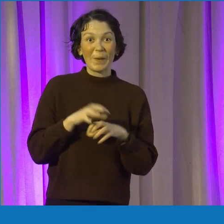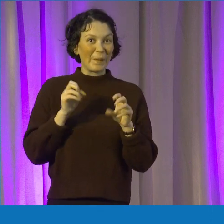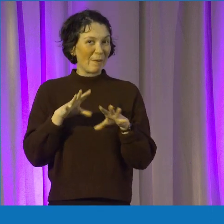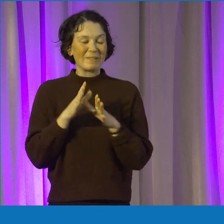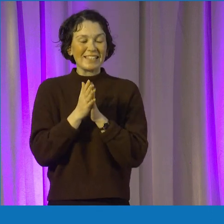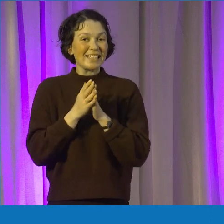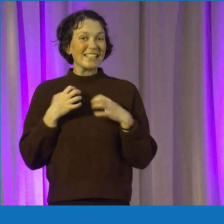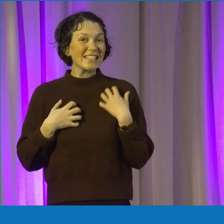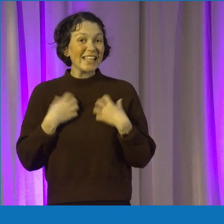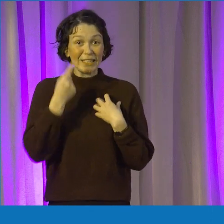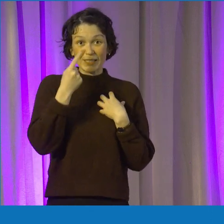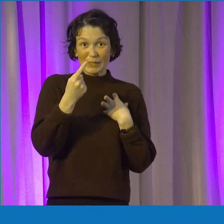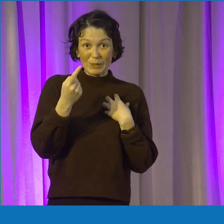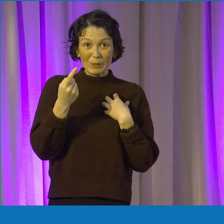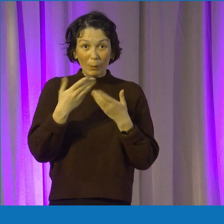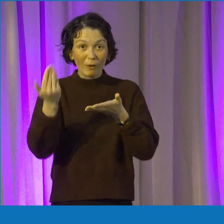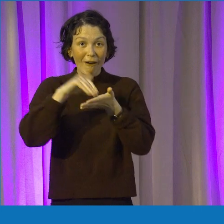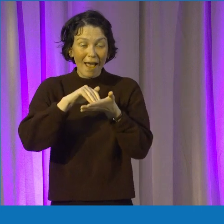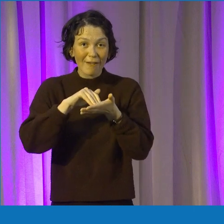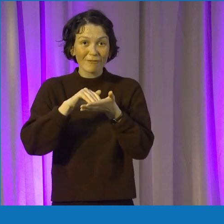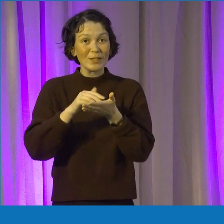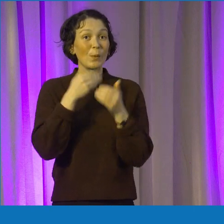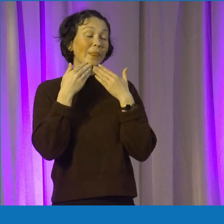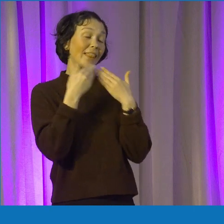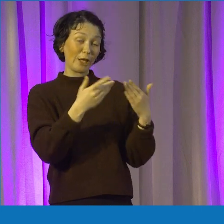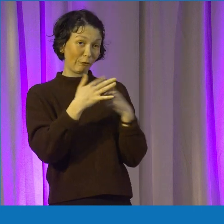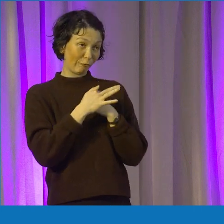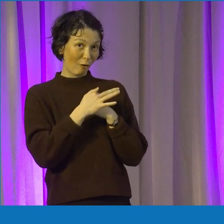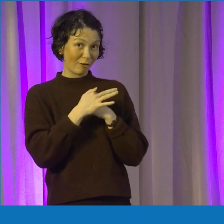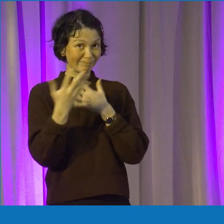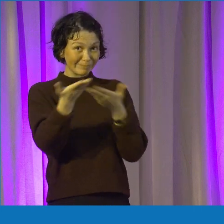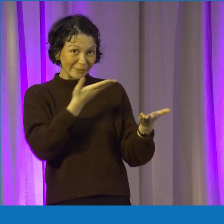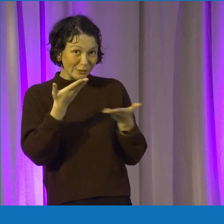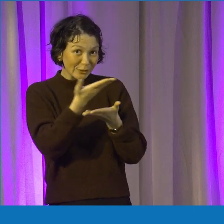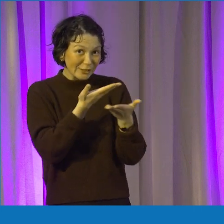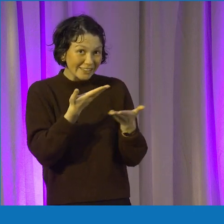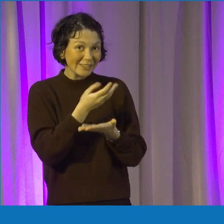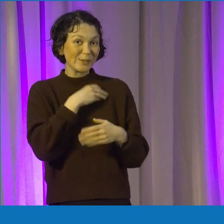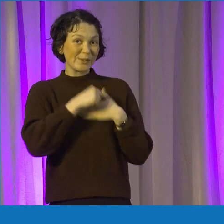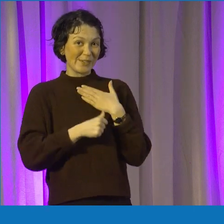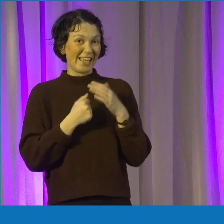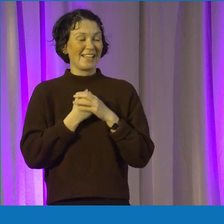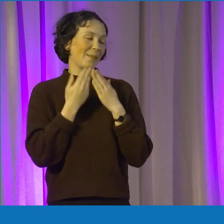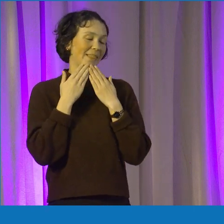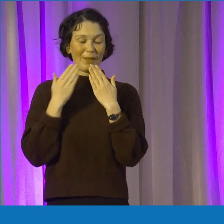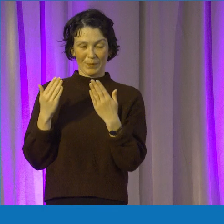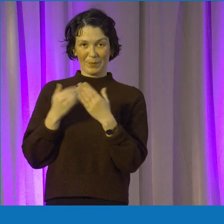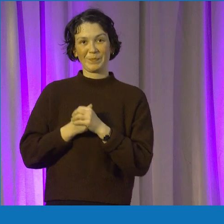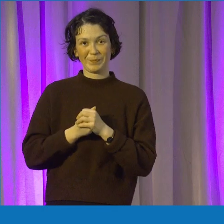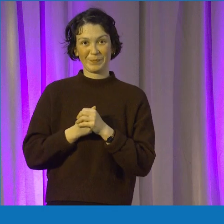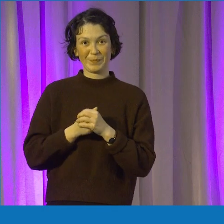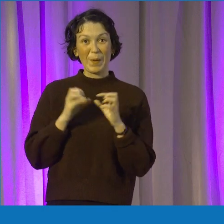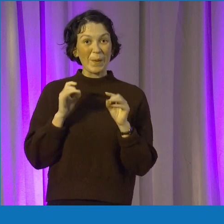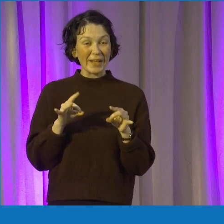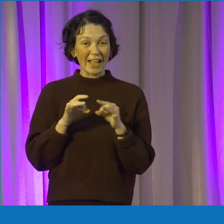do walk in the door. Thank you so much, guys, for coming on and having this amazing discussion. I really appreciate it. Thank you. Absolutely. And yeah,